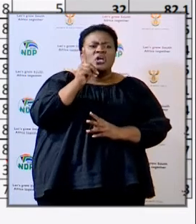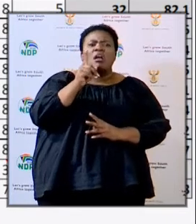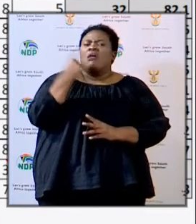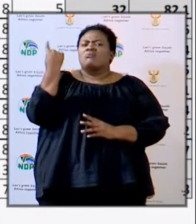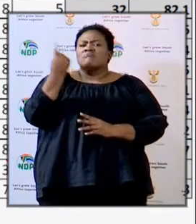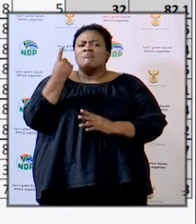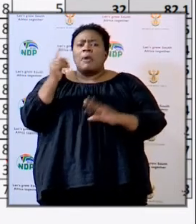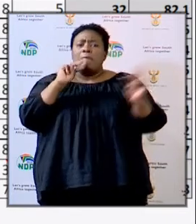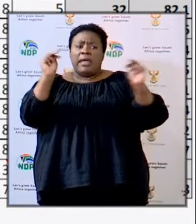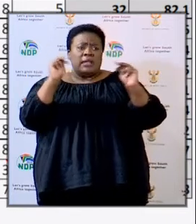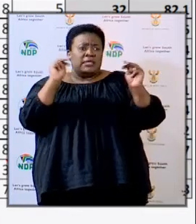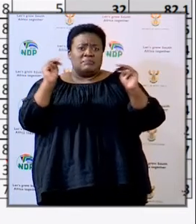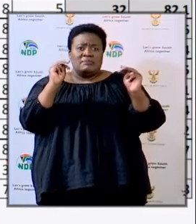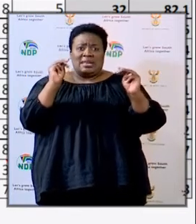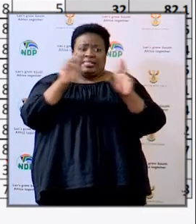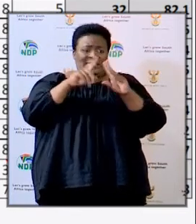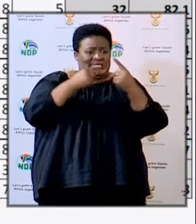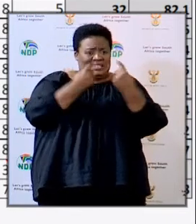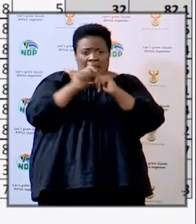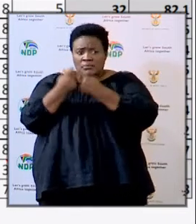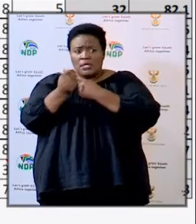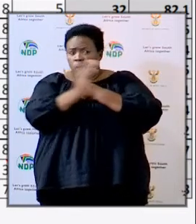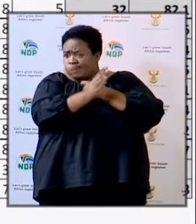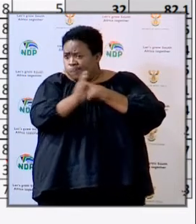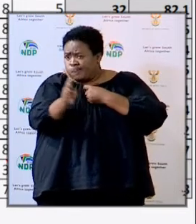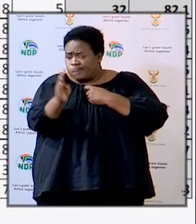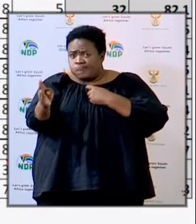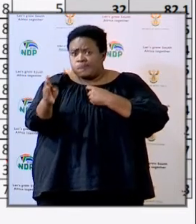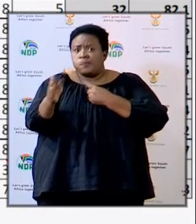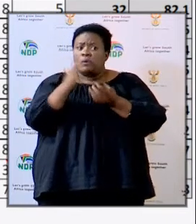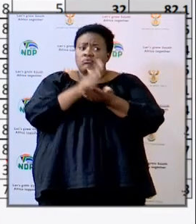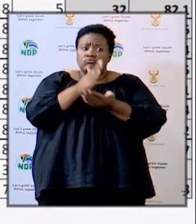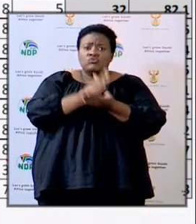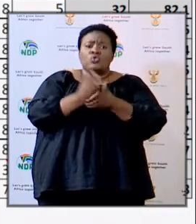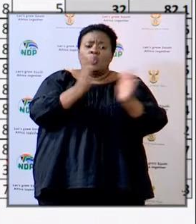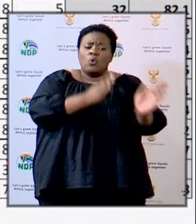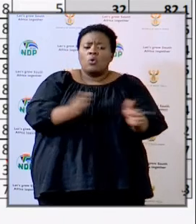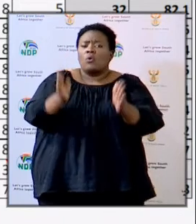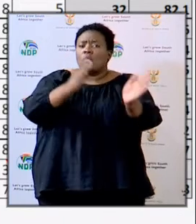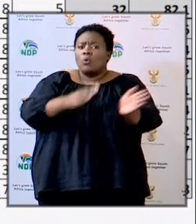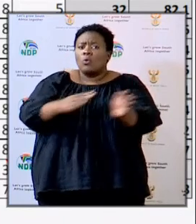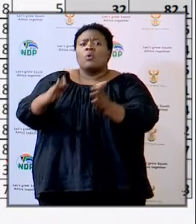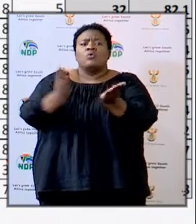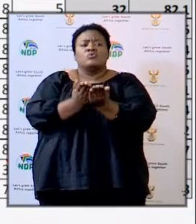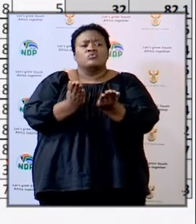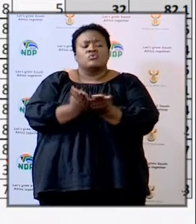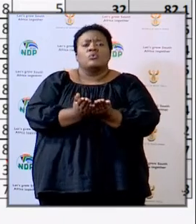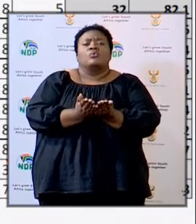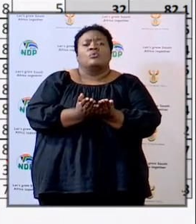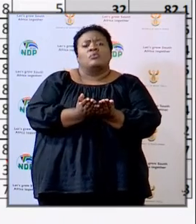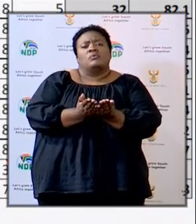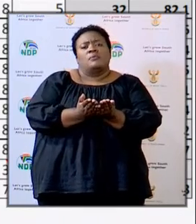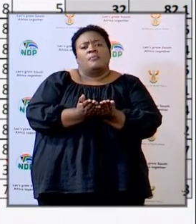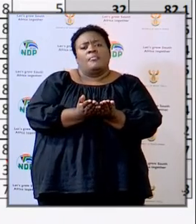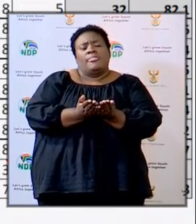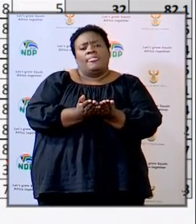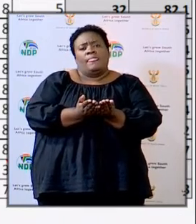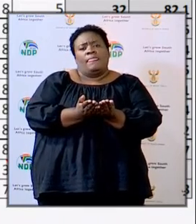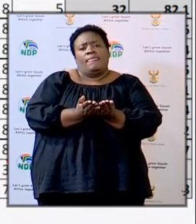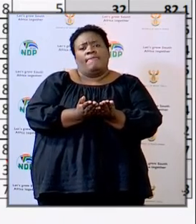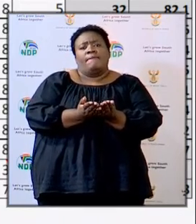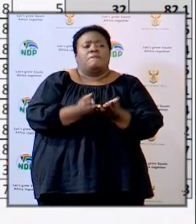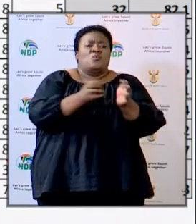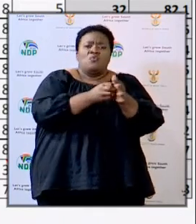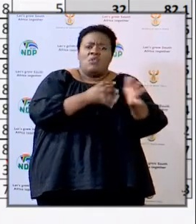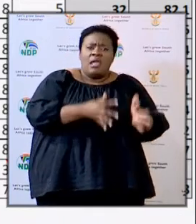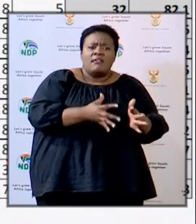teams were on site, continuing to complete the preparation of the sites to receive the rest of a,